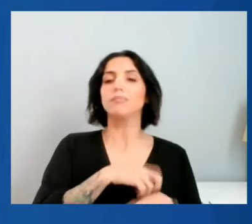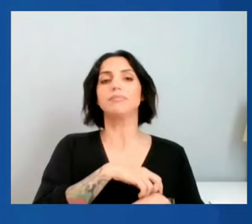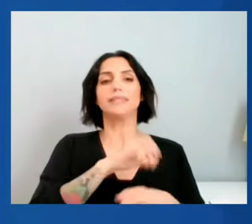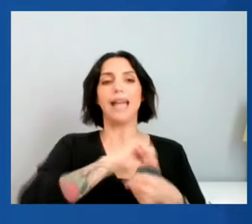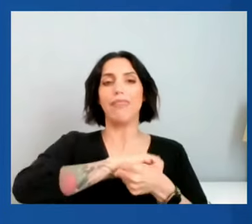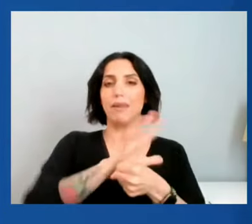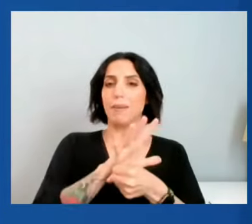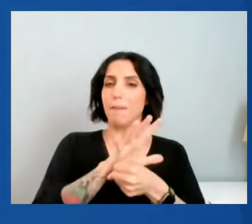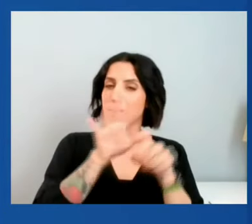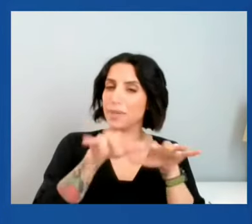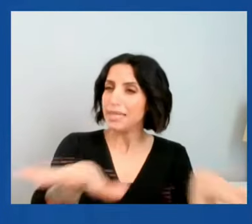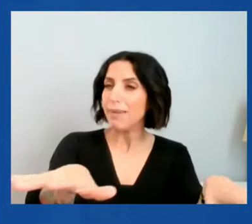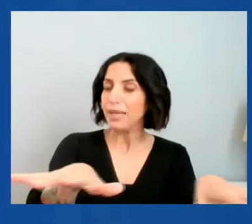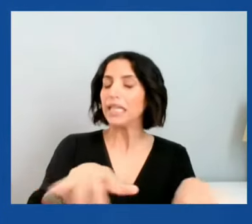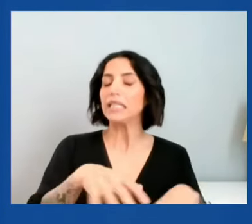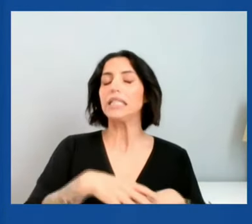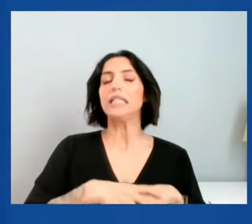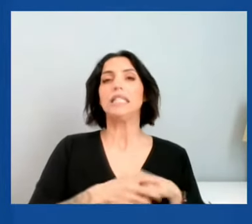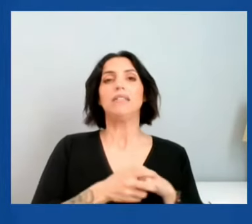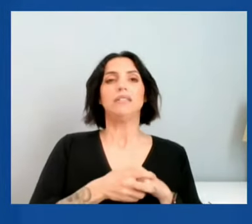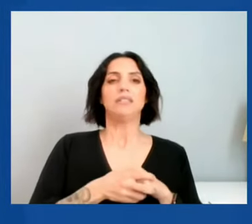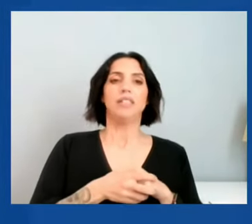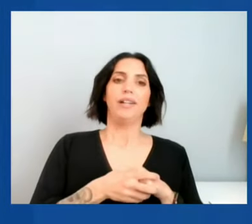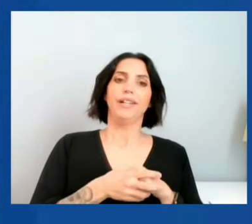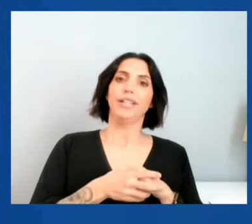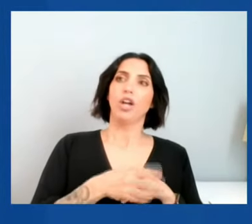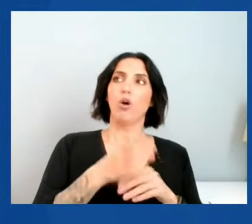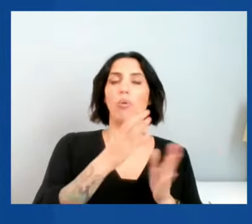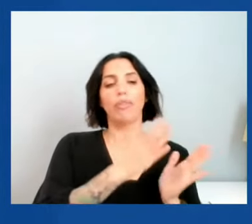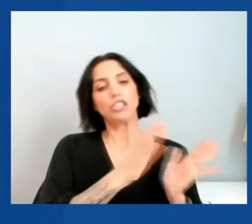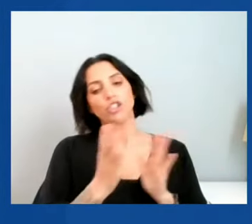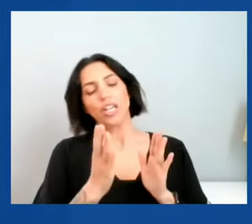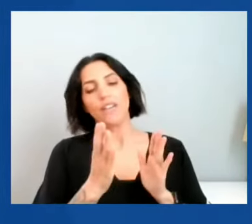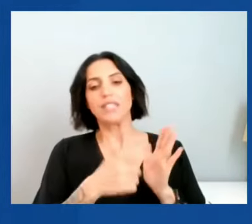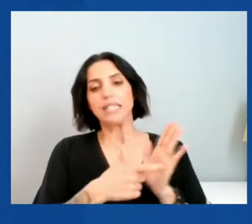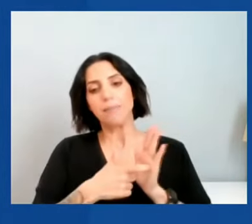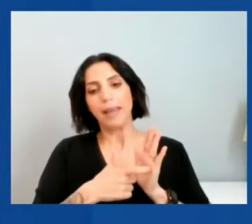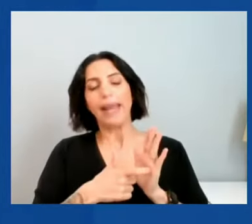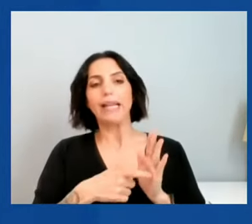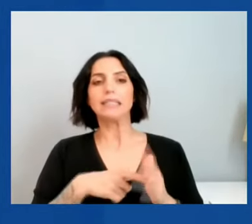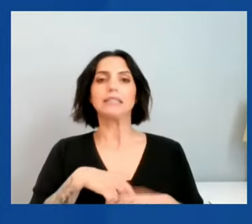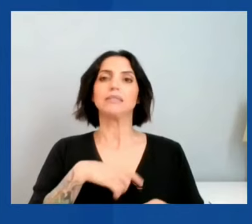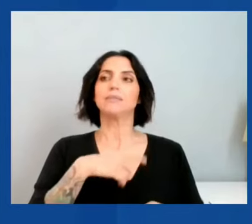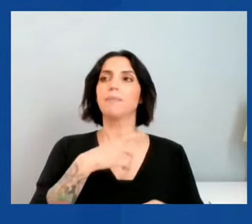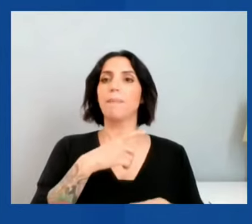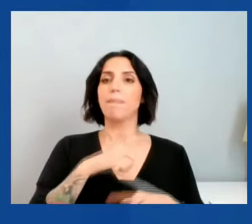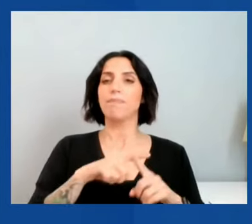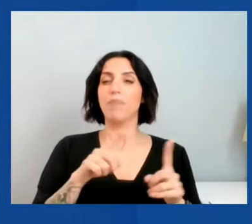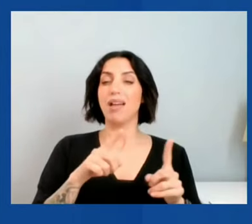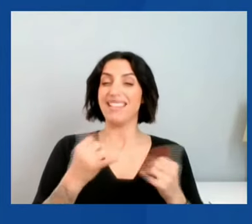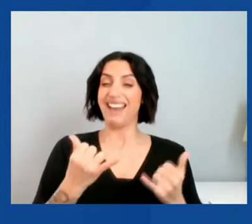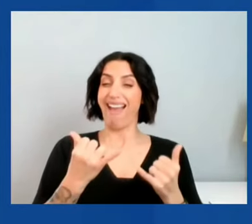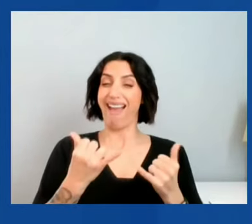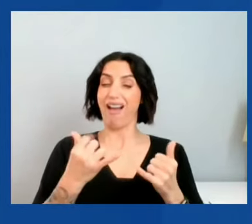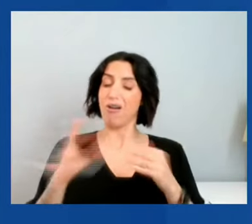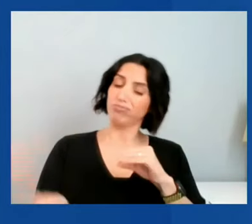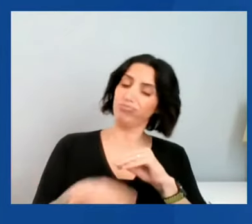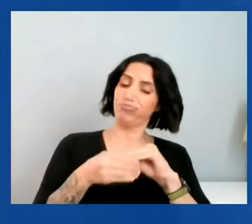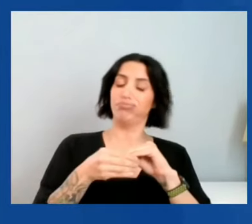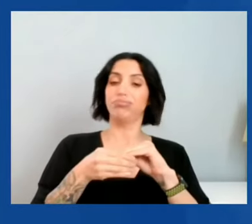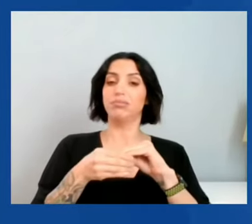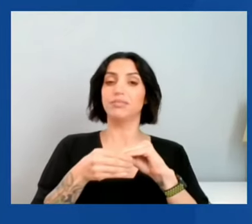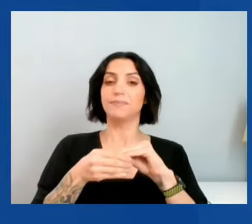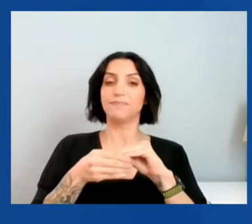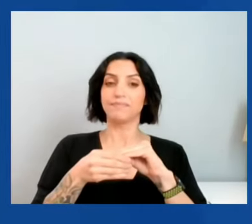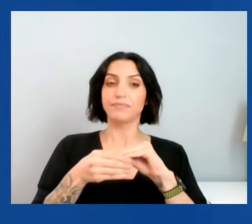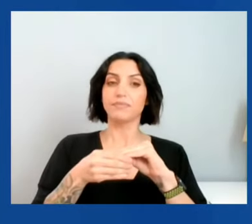with the pandemic, the shift in demand toward goods. But now on top of that, the fact that